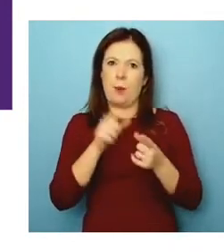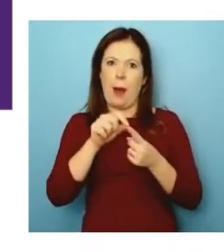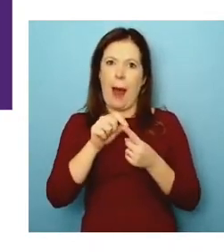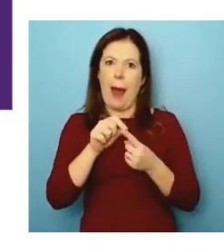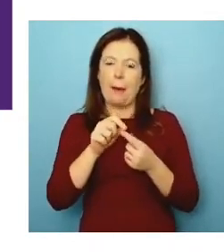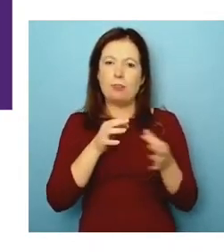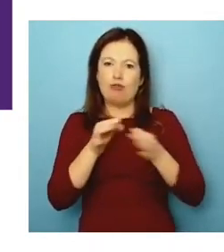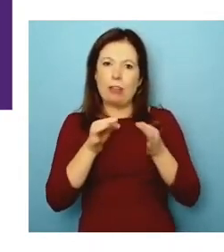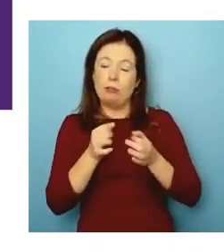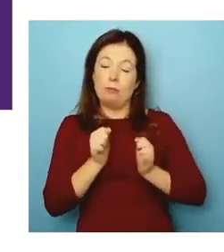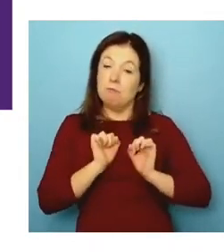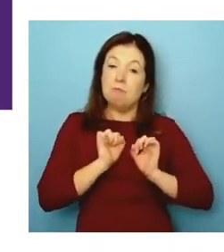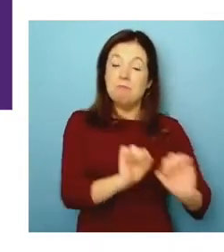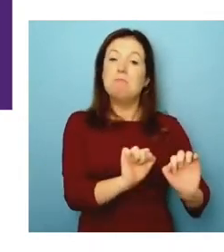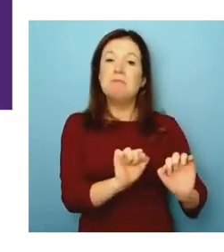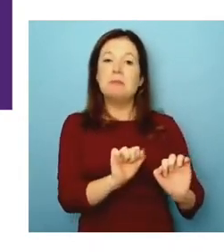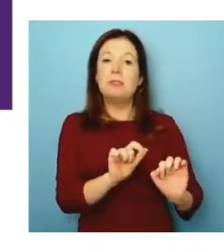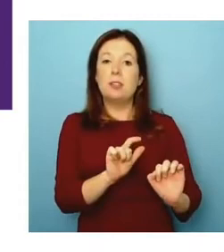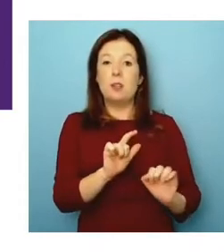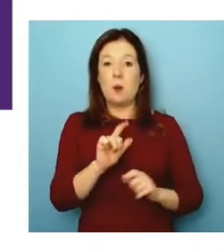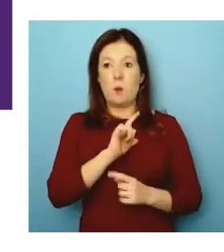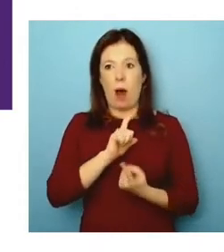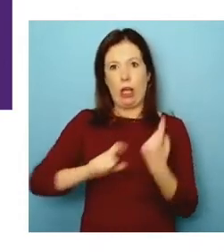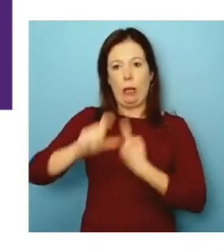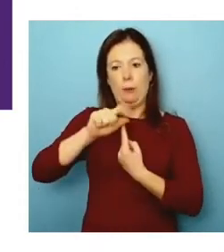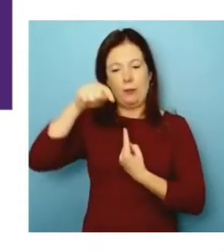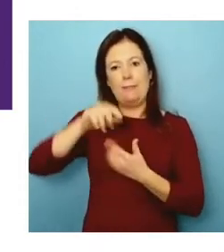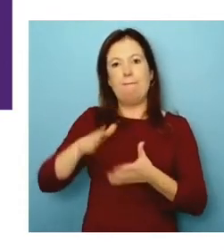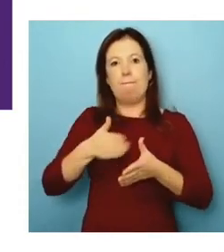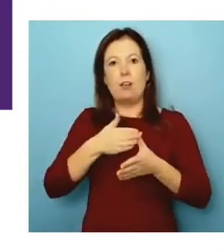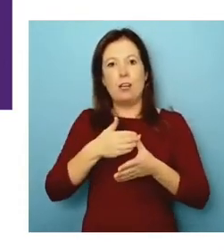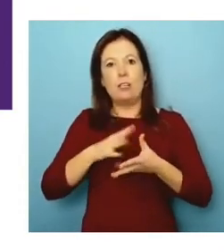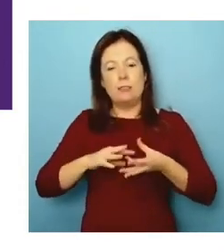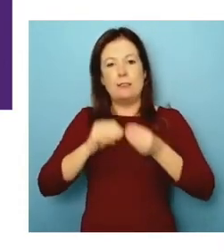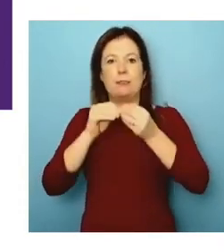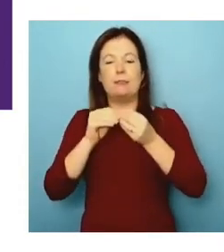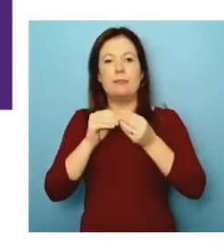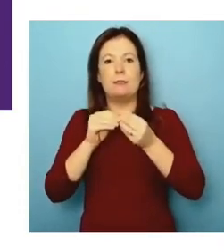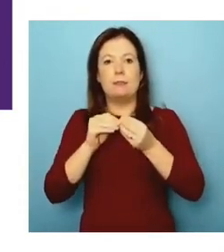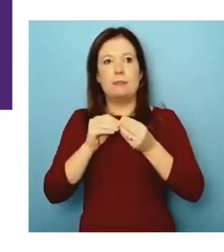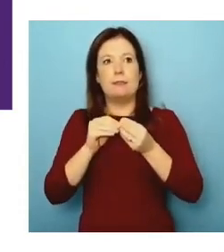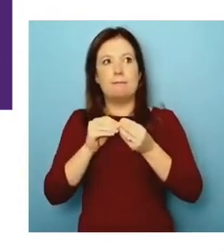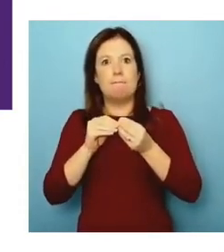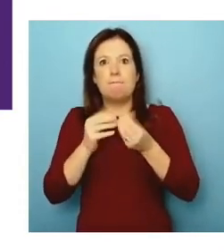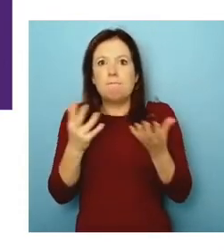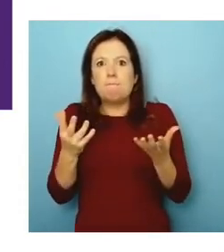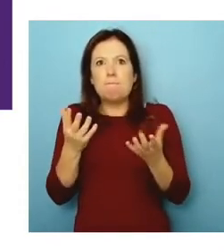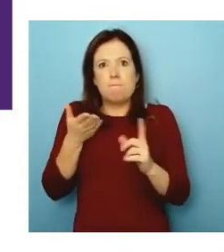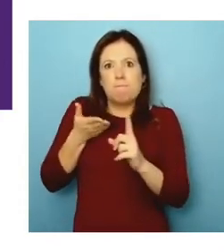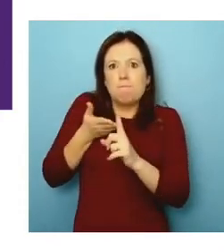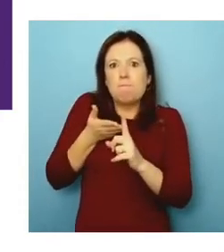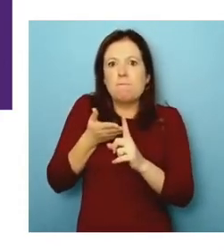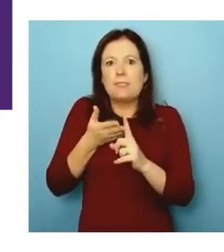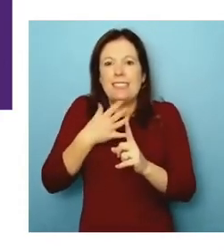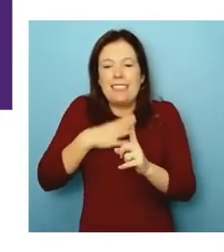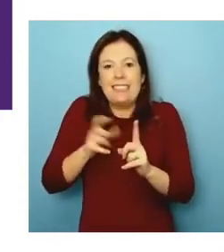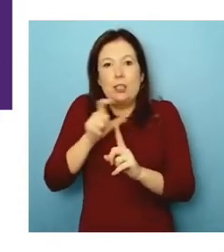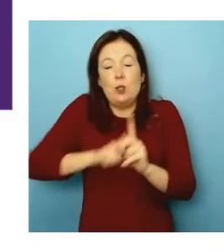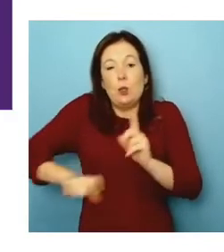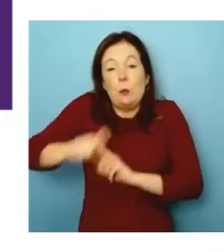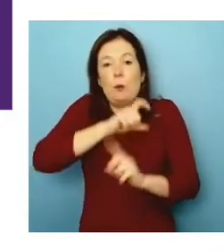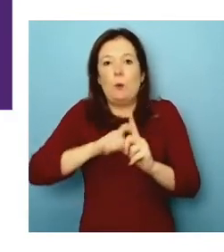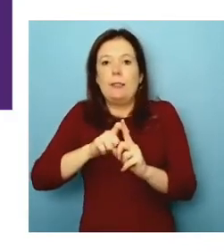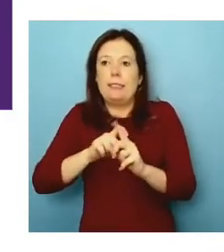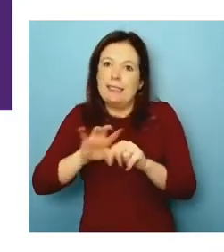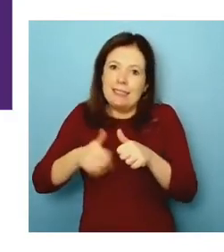because to your point, we did build the community first. Our whole idea was we have to get a community behind